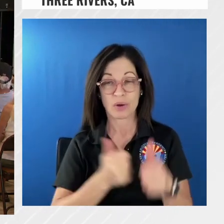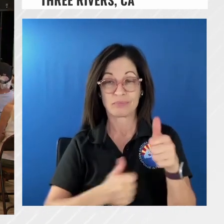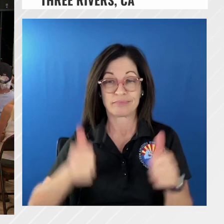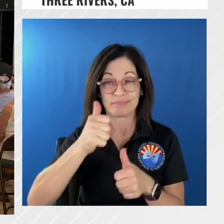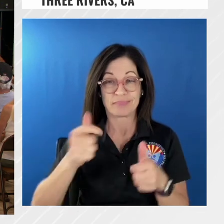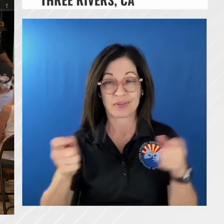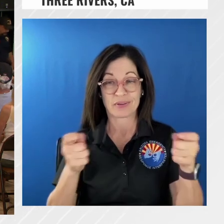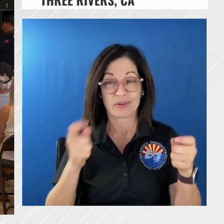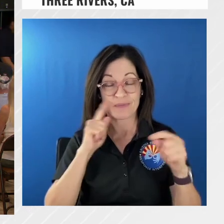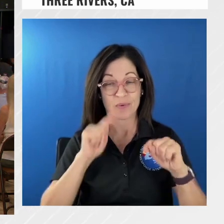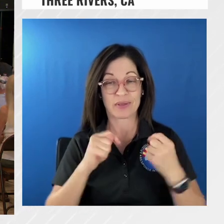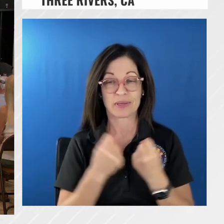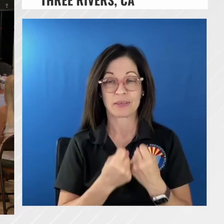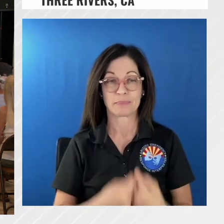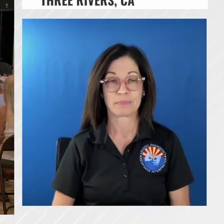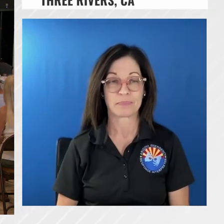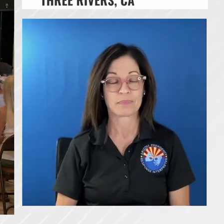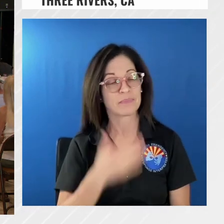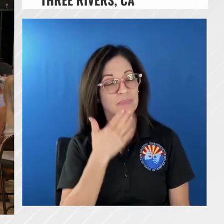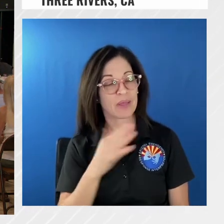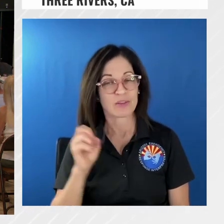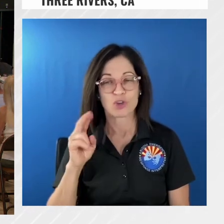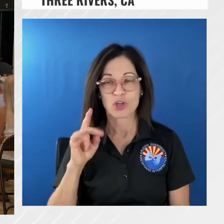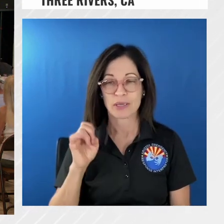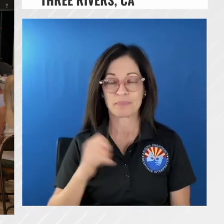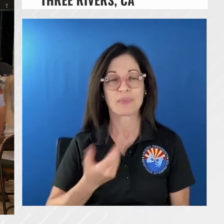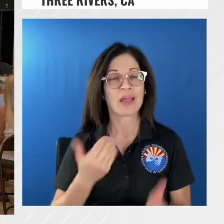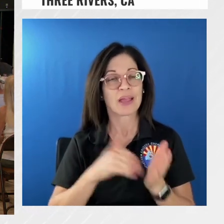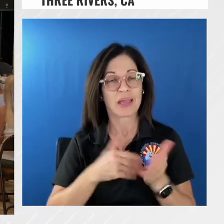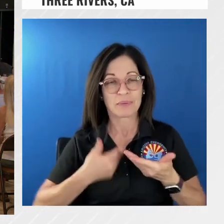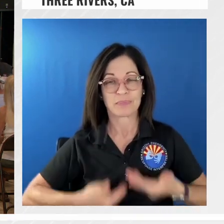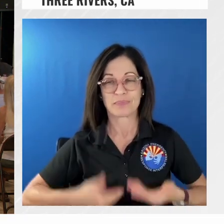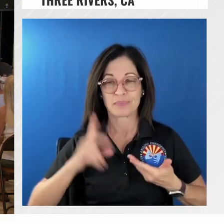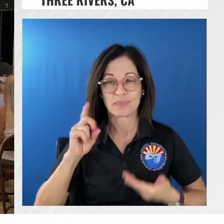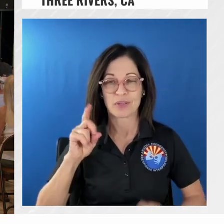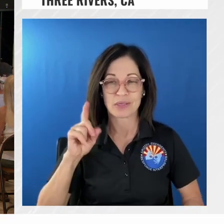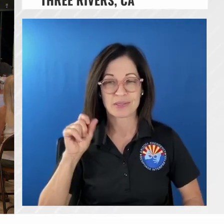thank you ernie hi once again dustin muller incident command team five